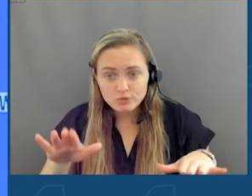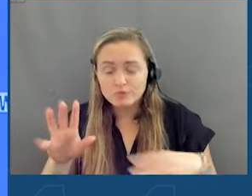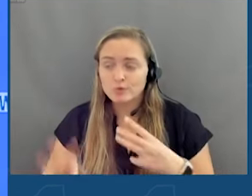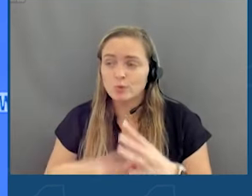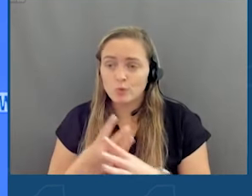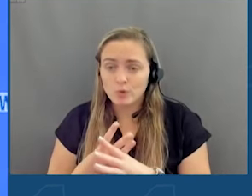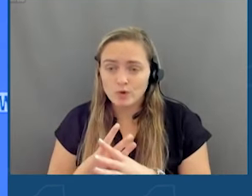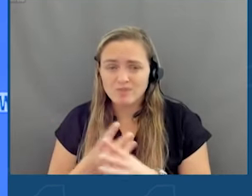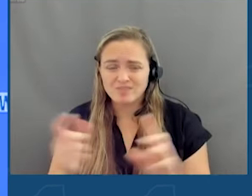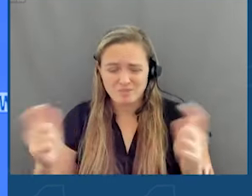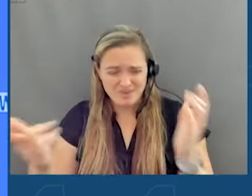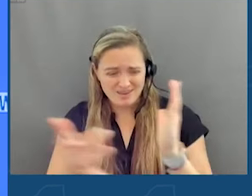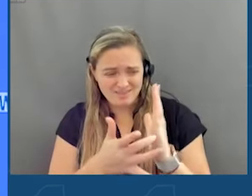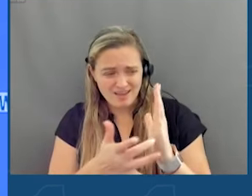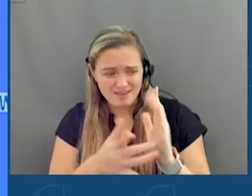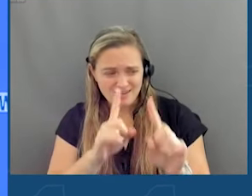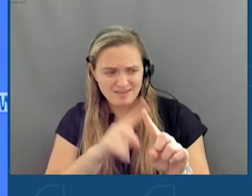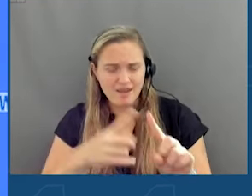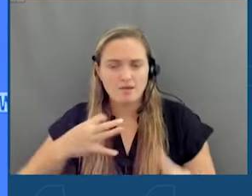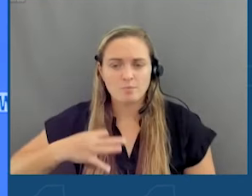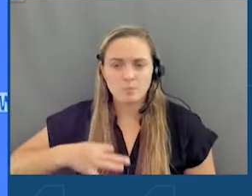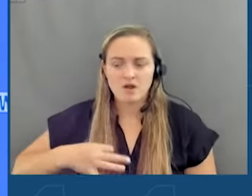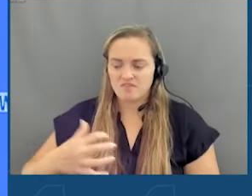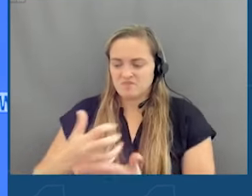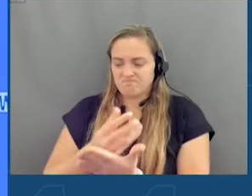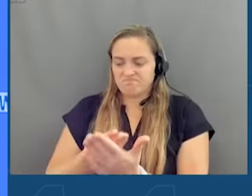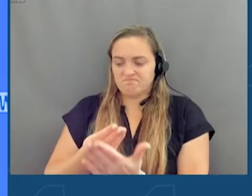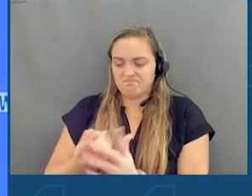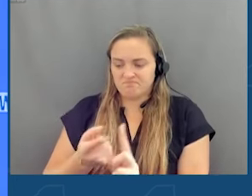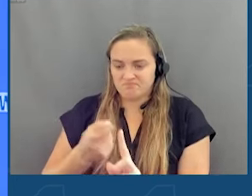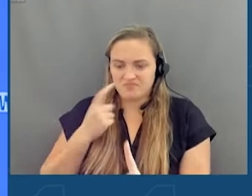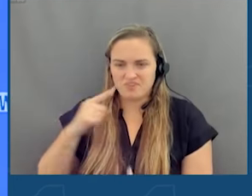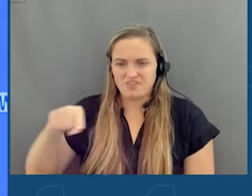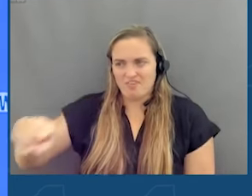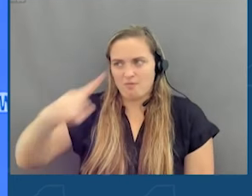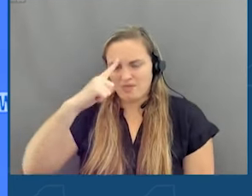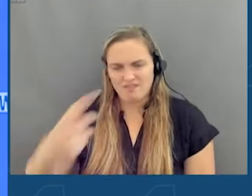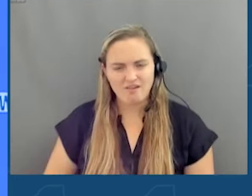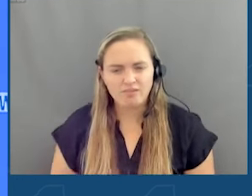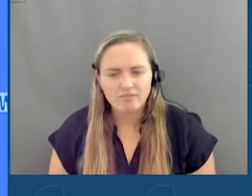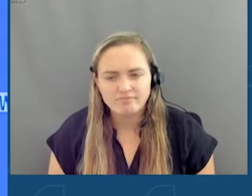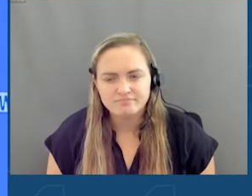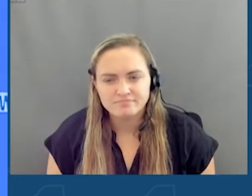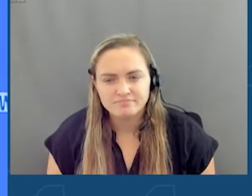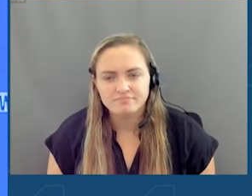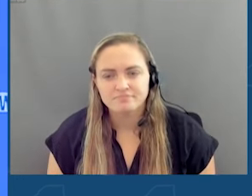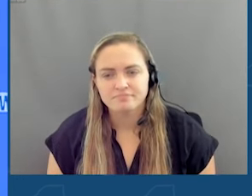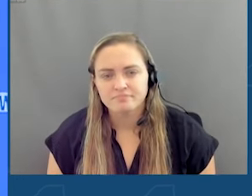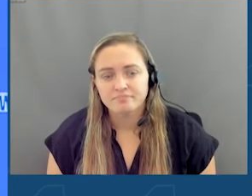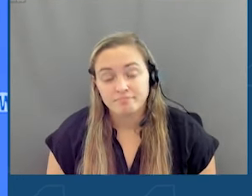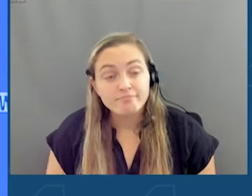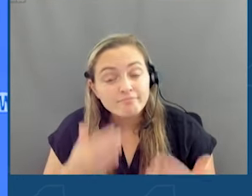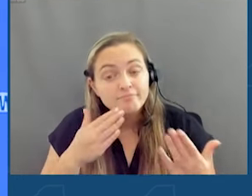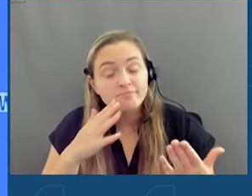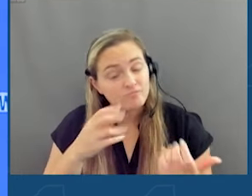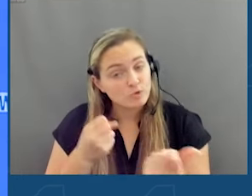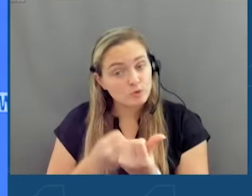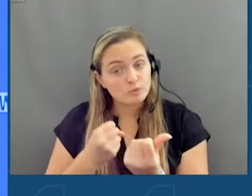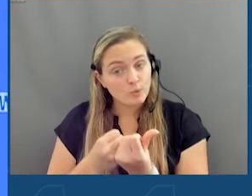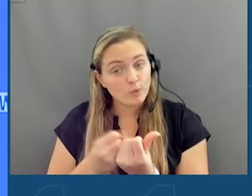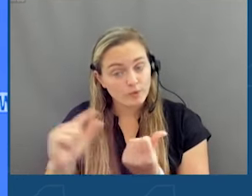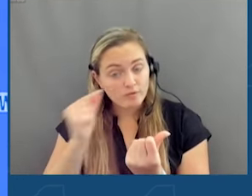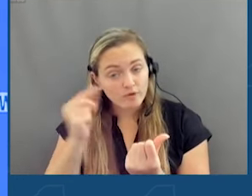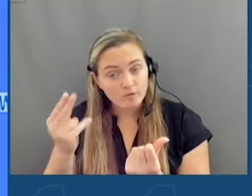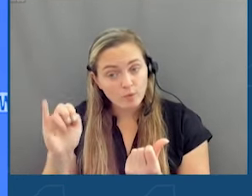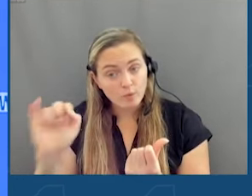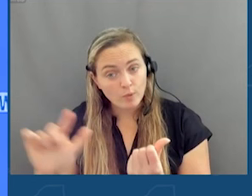big tech does not profit at the expense of their mental health. I'm grateful to have the support of Governor Kathy